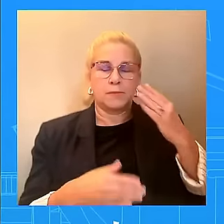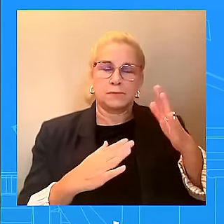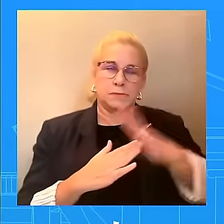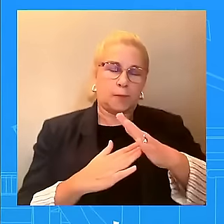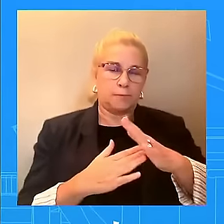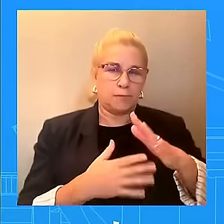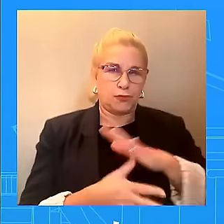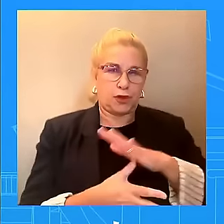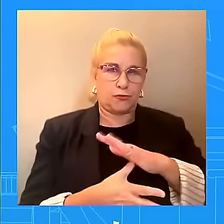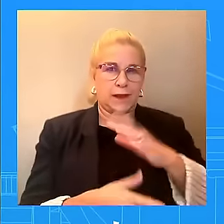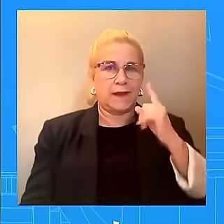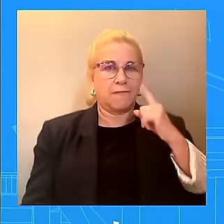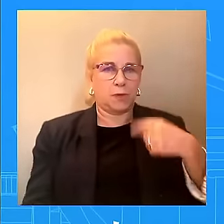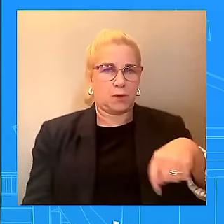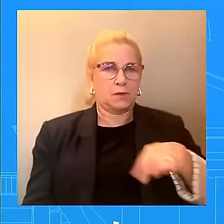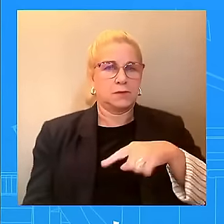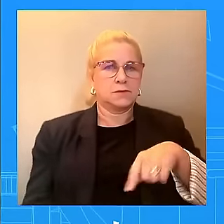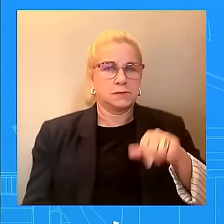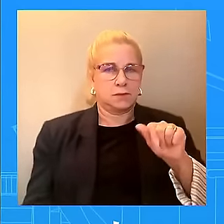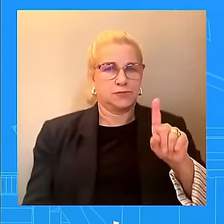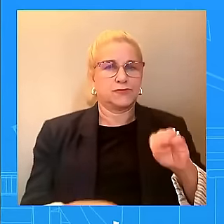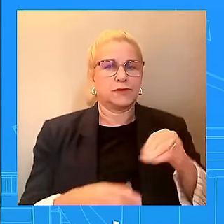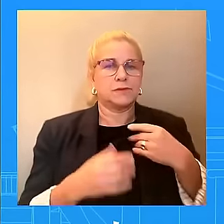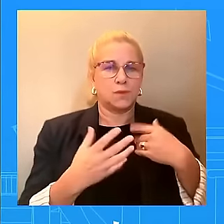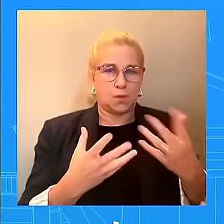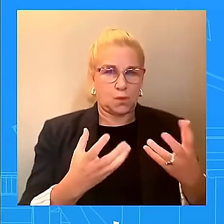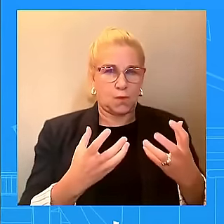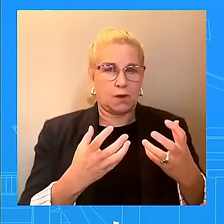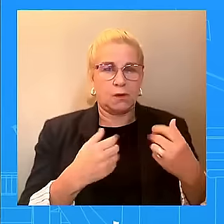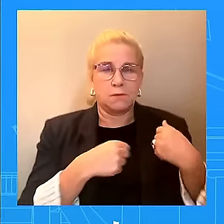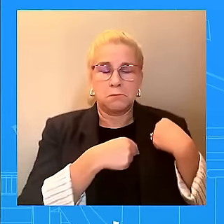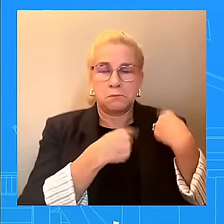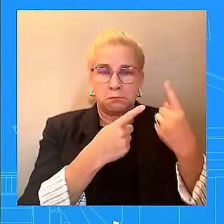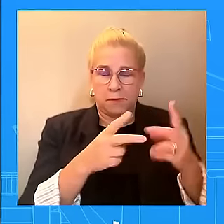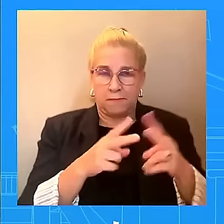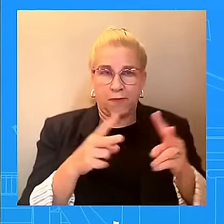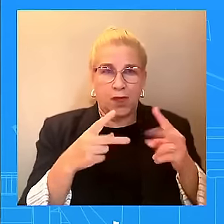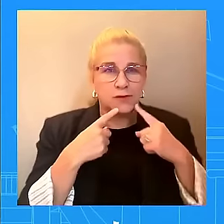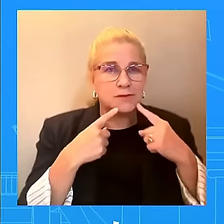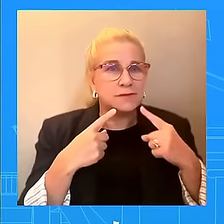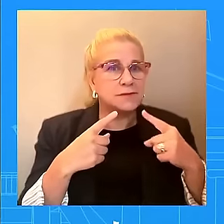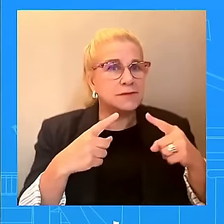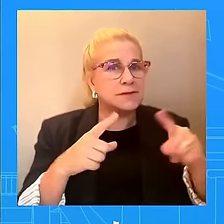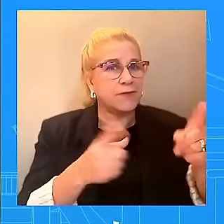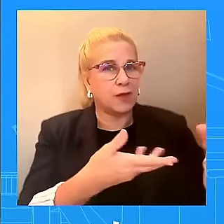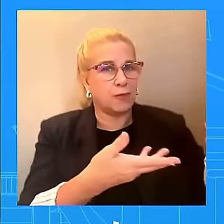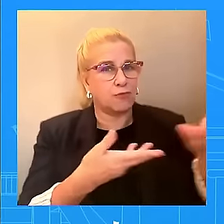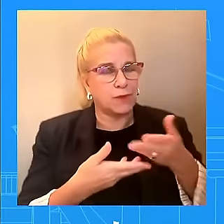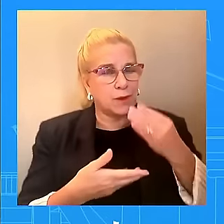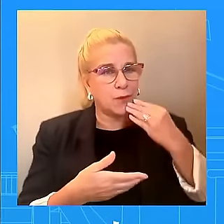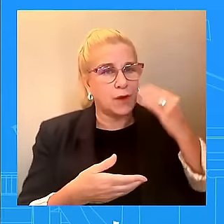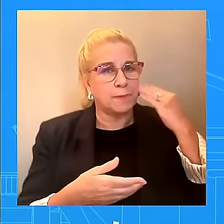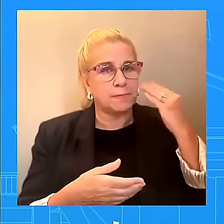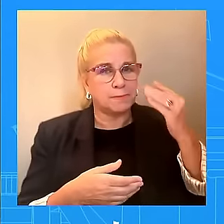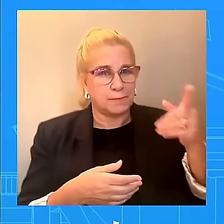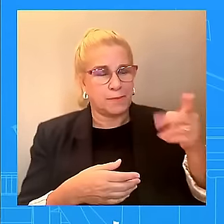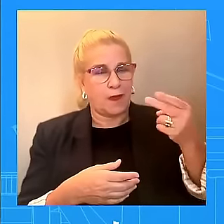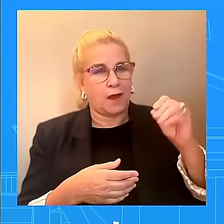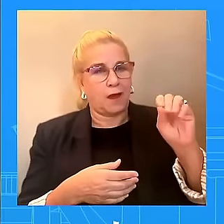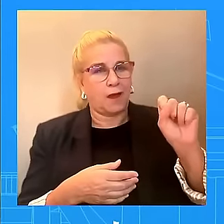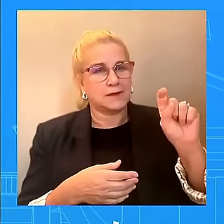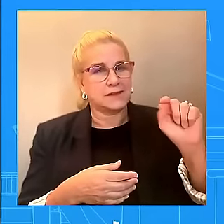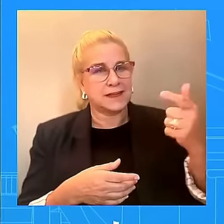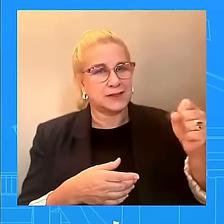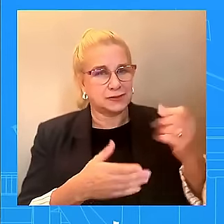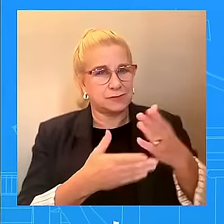extraordinarily successful in getting that done. It is a top priority to get these Americans, again,